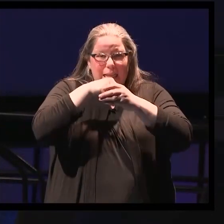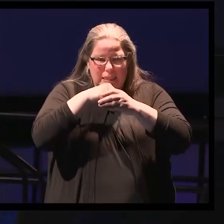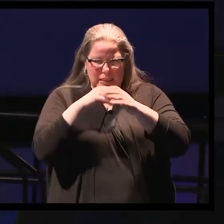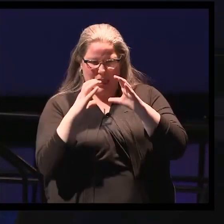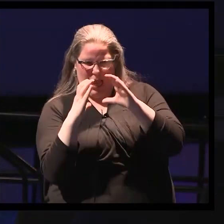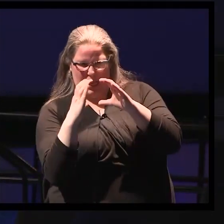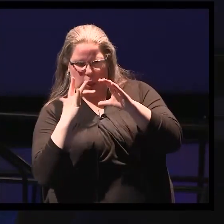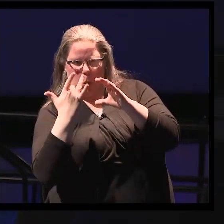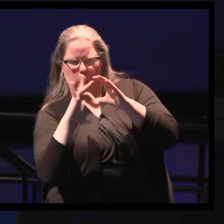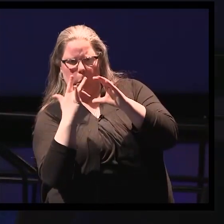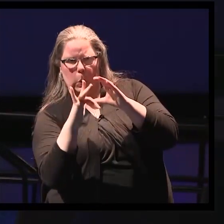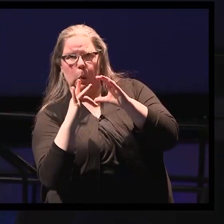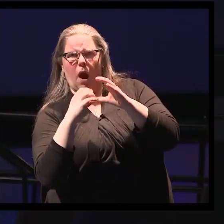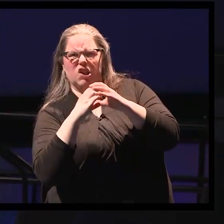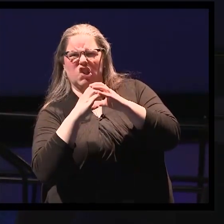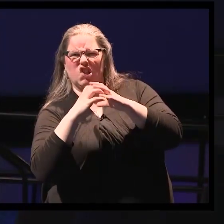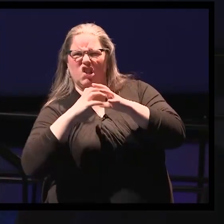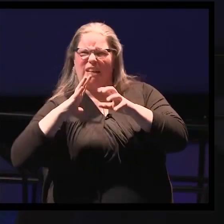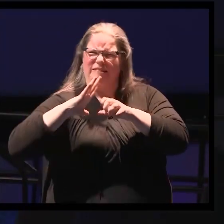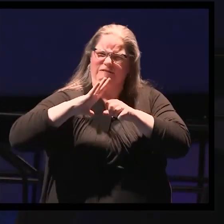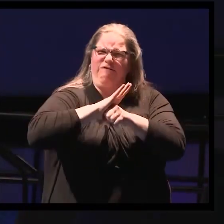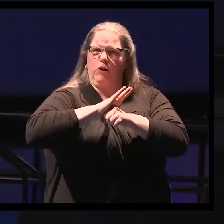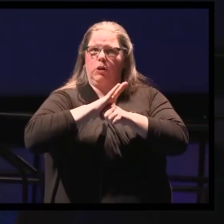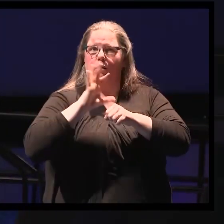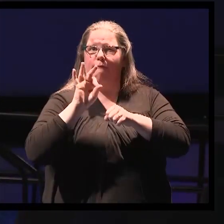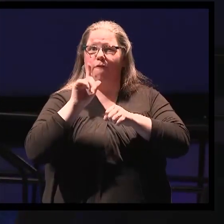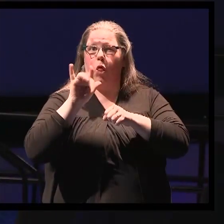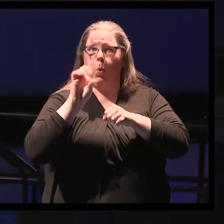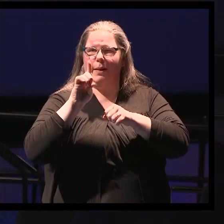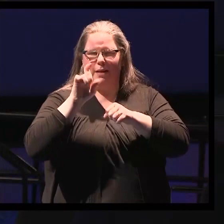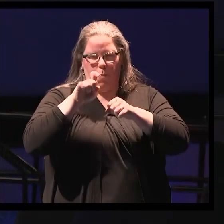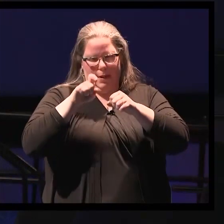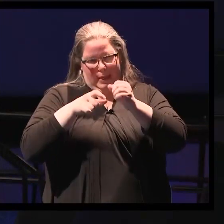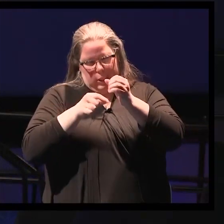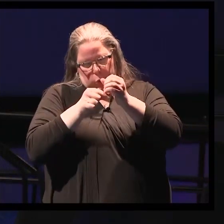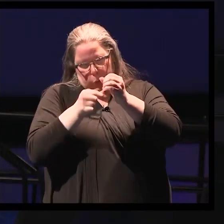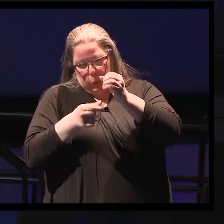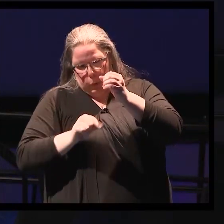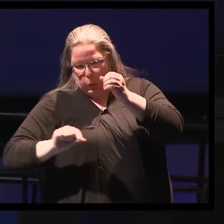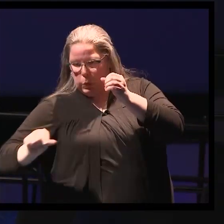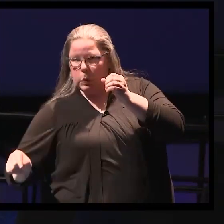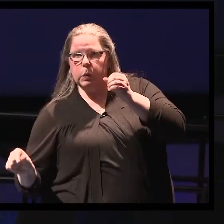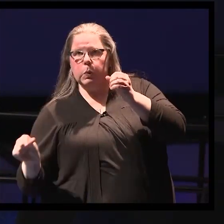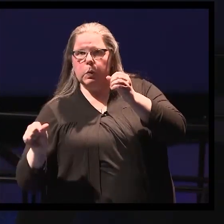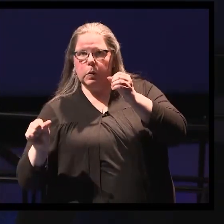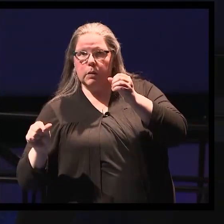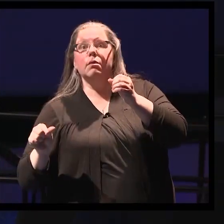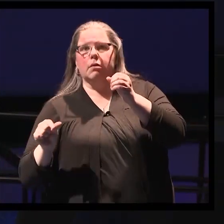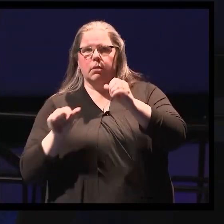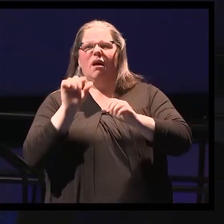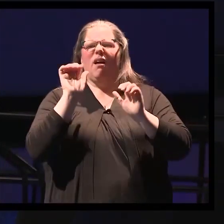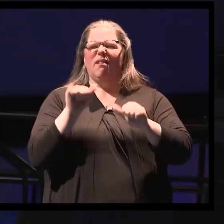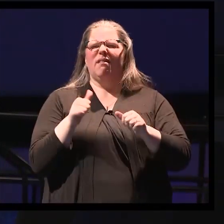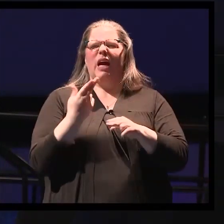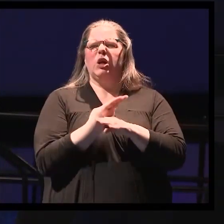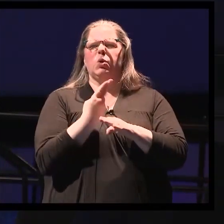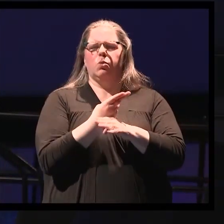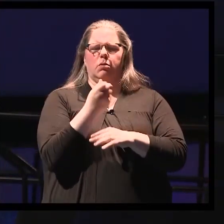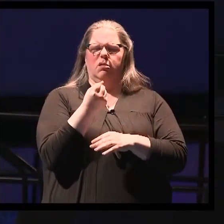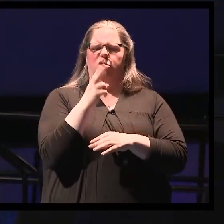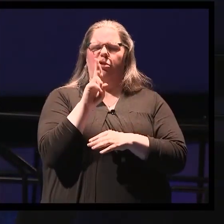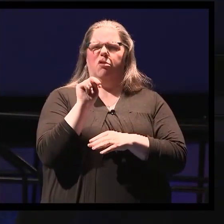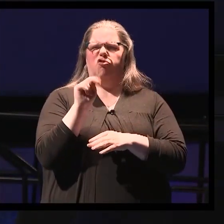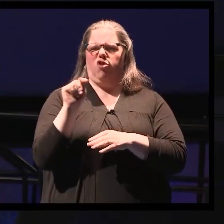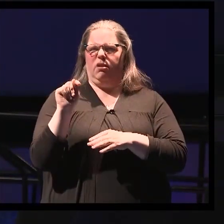through shunting procedures where we put a tube into the ventricle inside the brain and divert the fluid to another part of the body, such as the